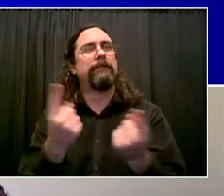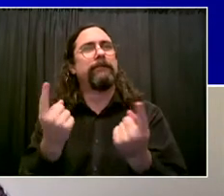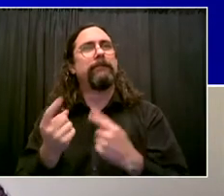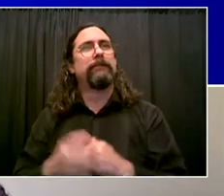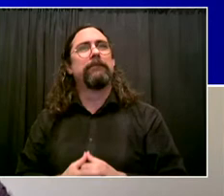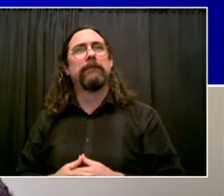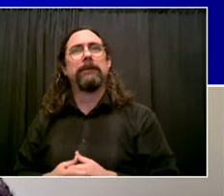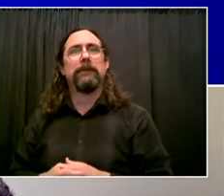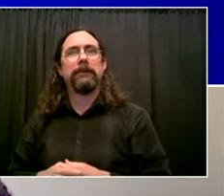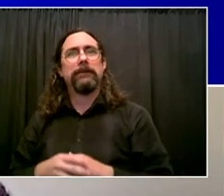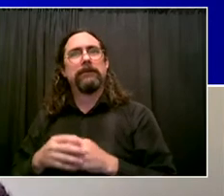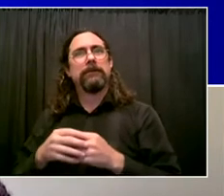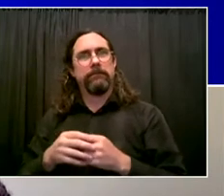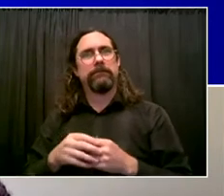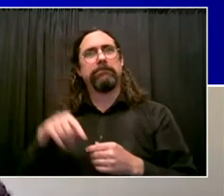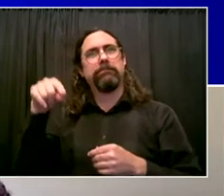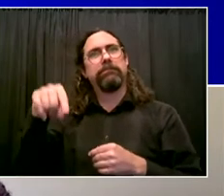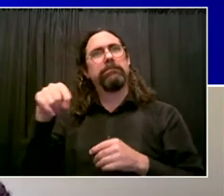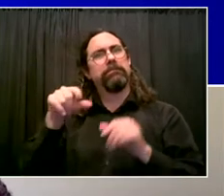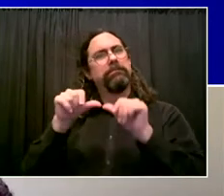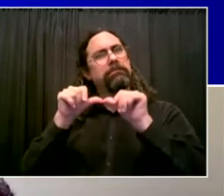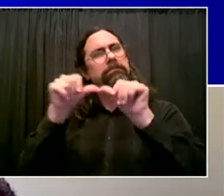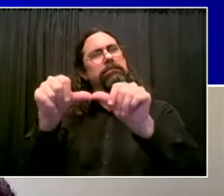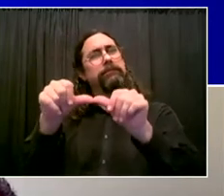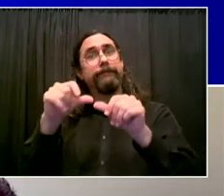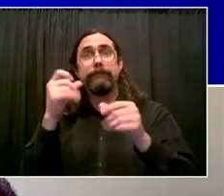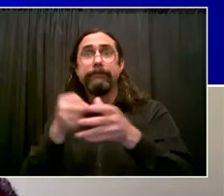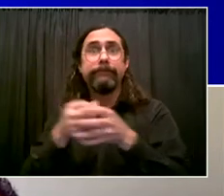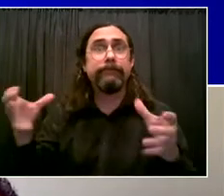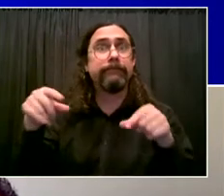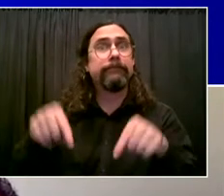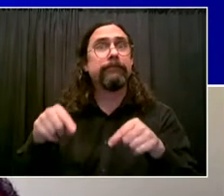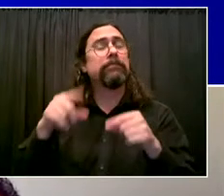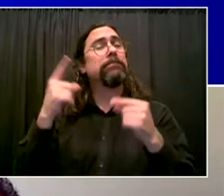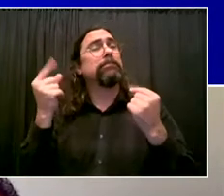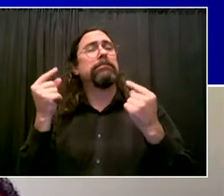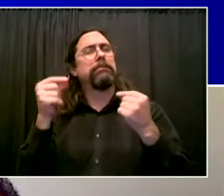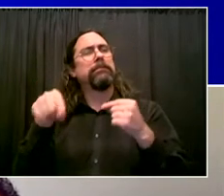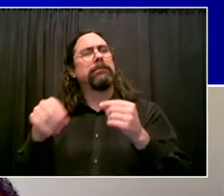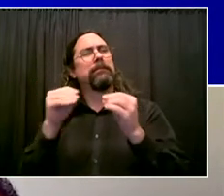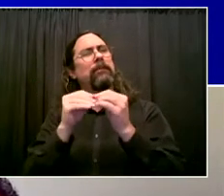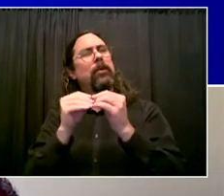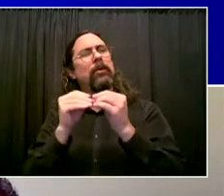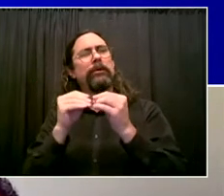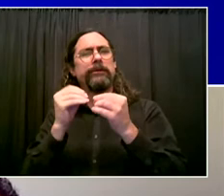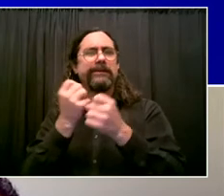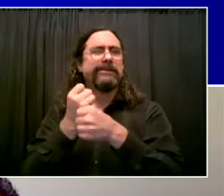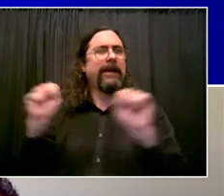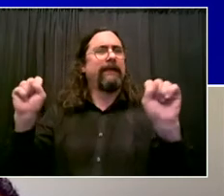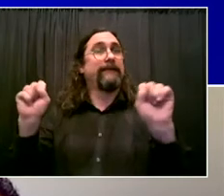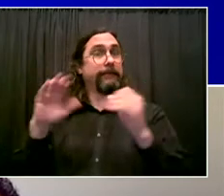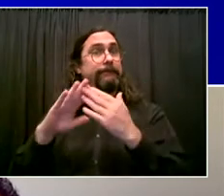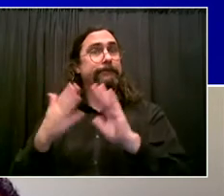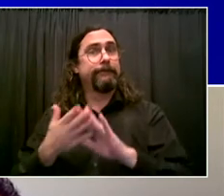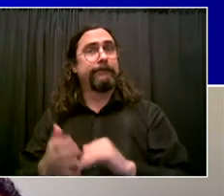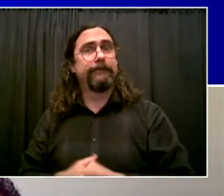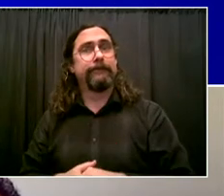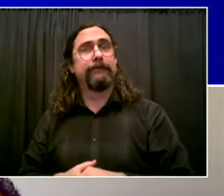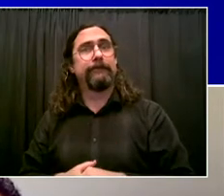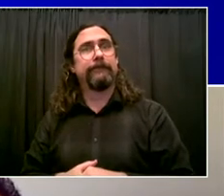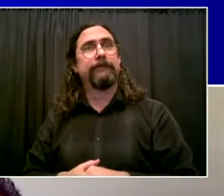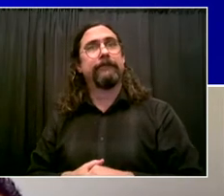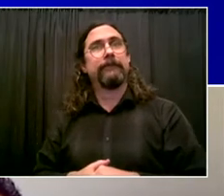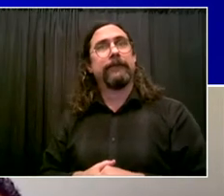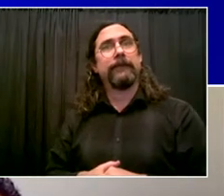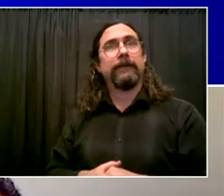and assembly member. appreciate, uh, what you said about what we have found works. Uh, when I came into office at